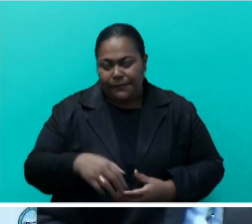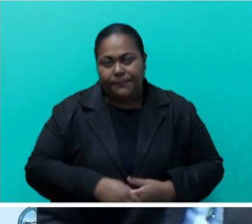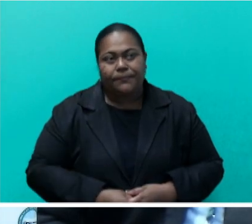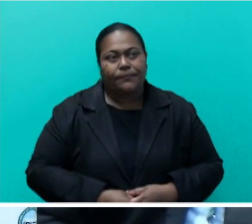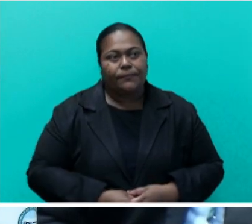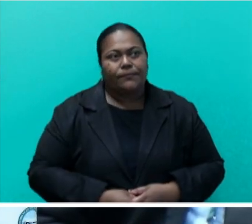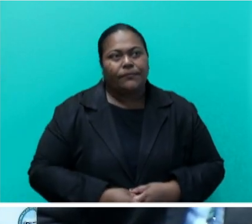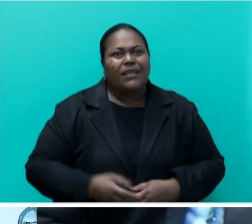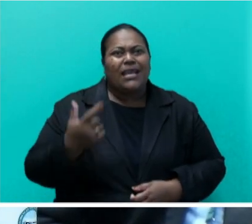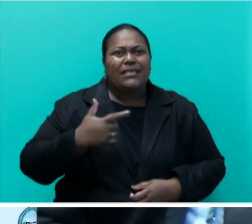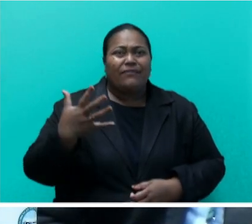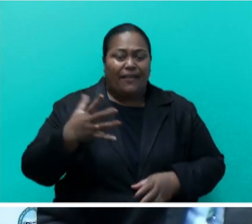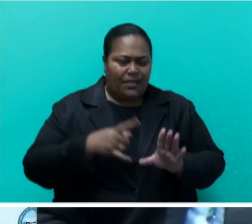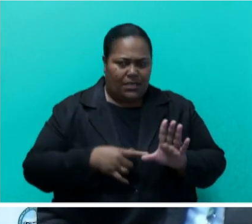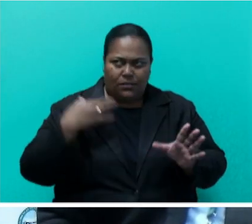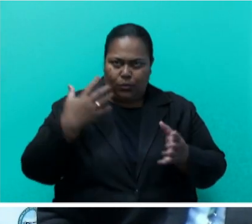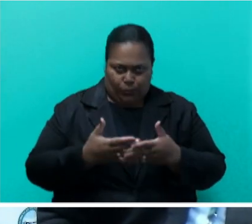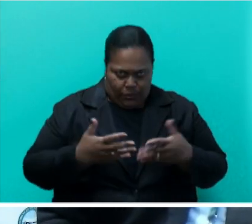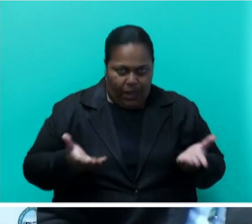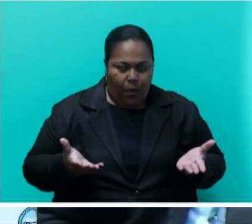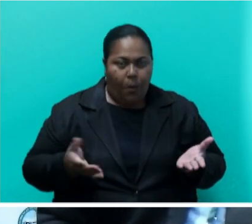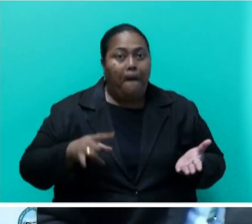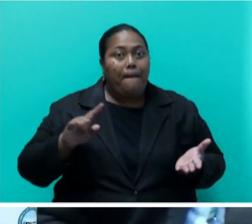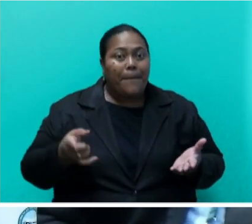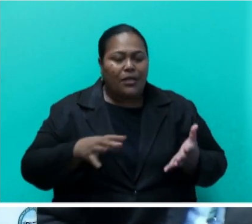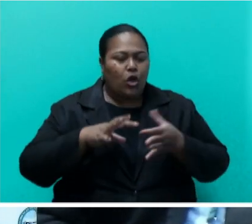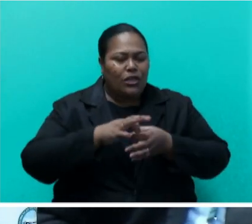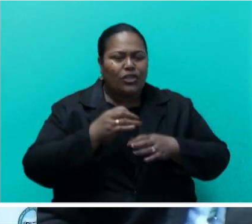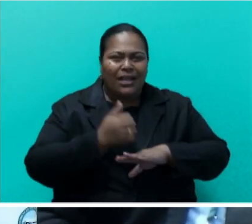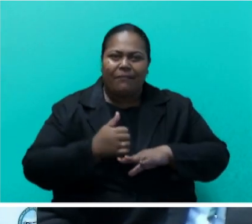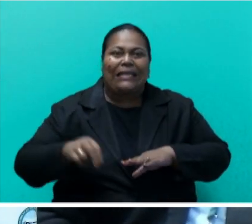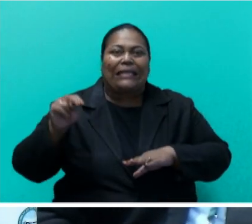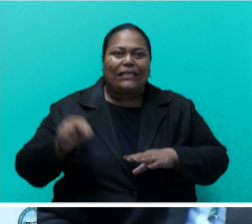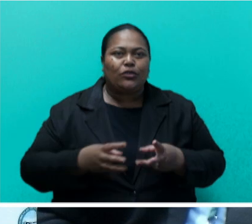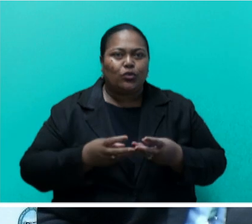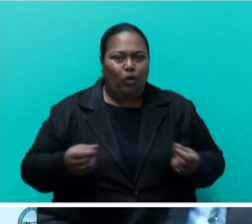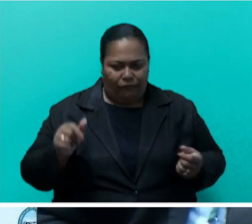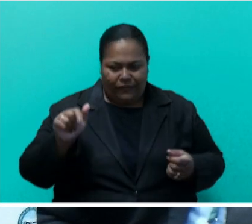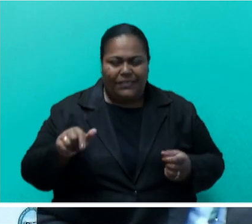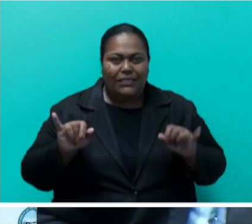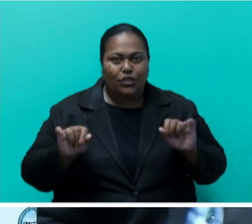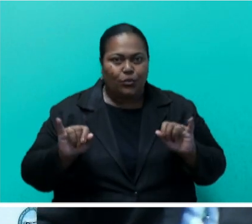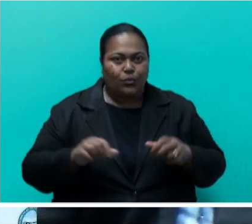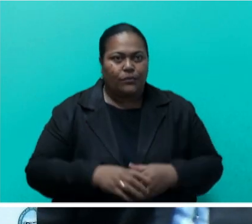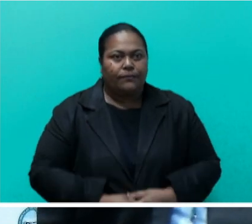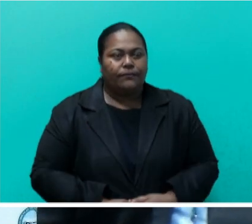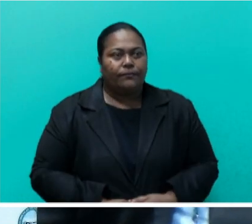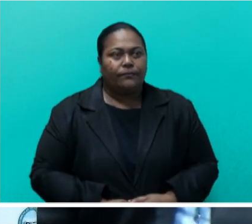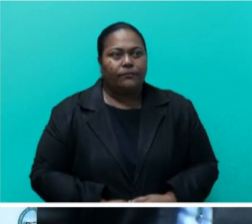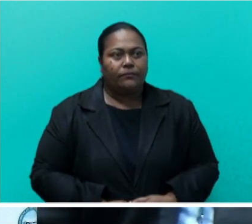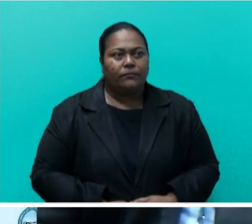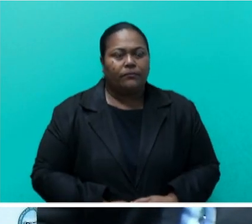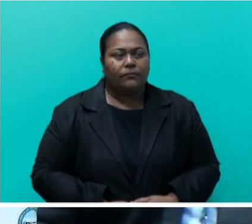it has taken 75 years to come this far, but the closer government is committed to address and resolve this issue. It's also